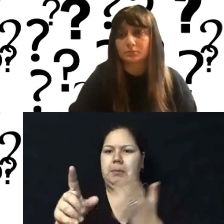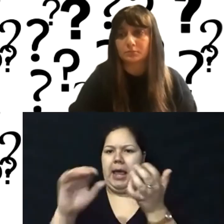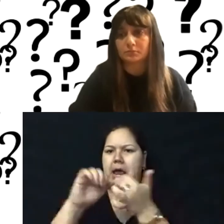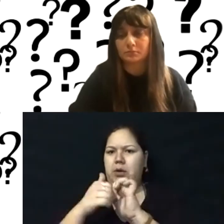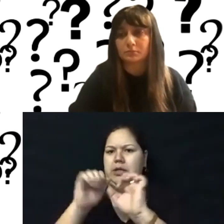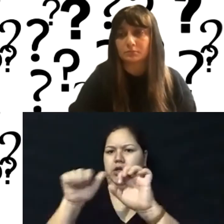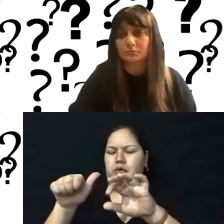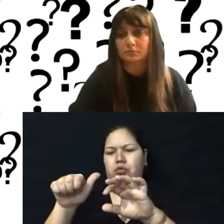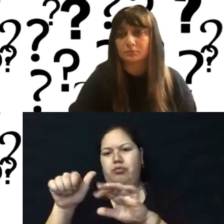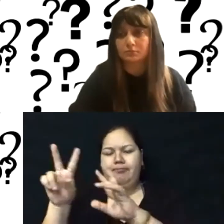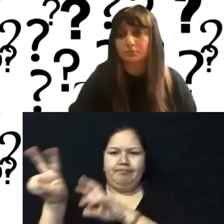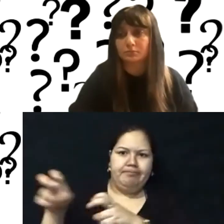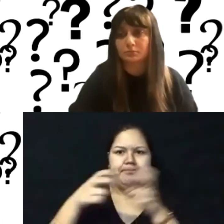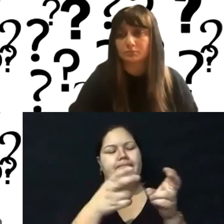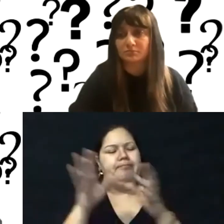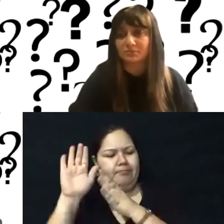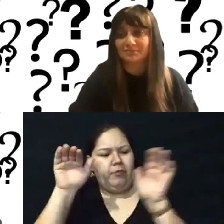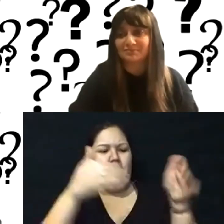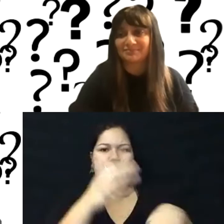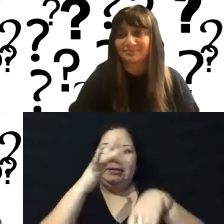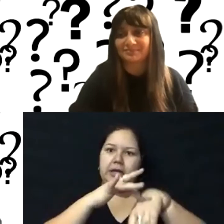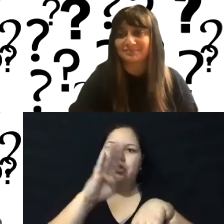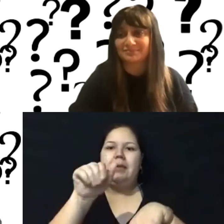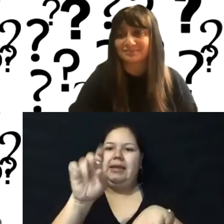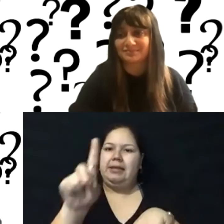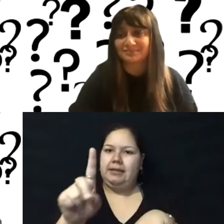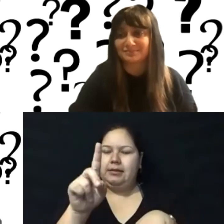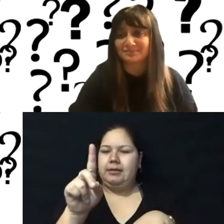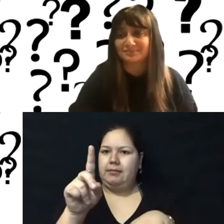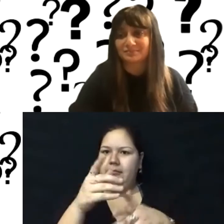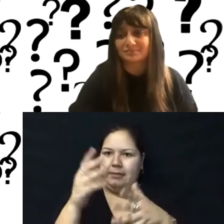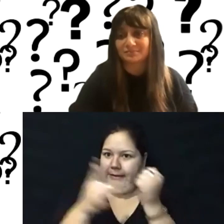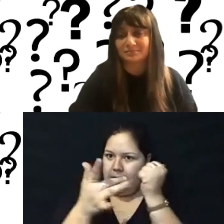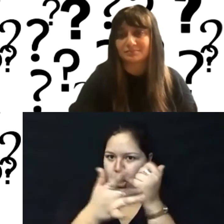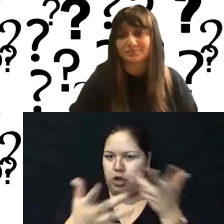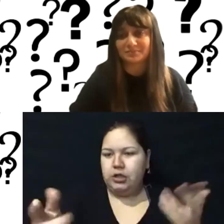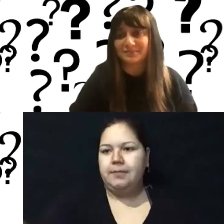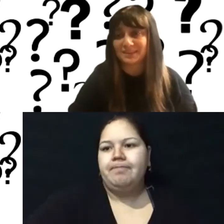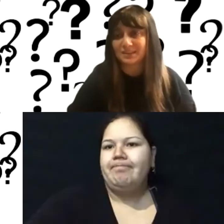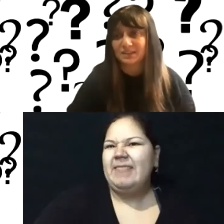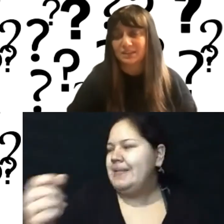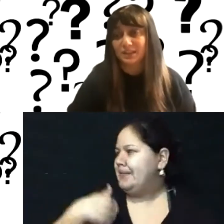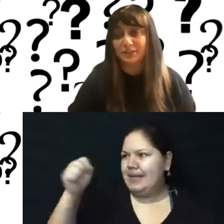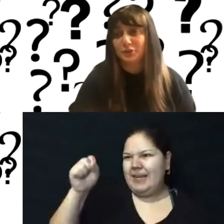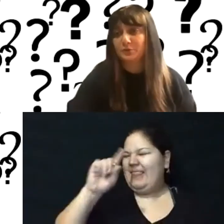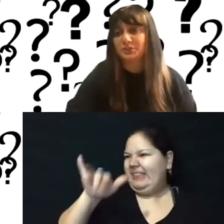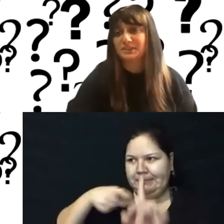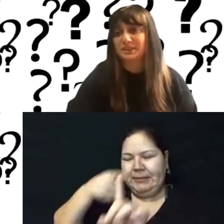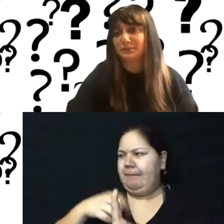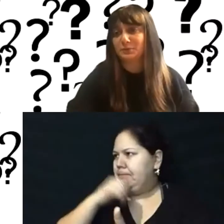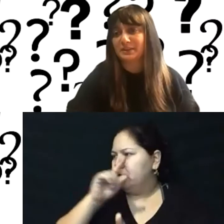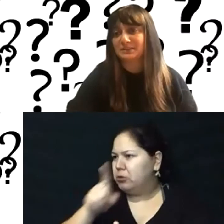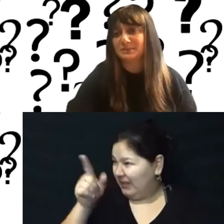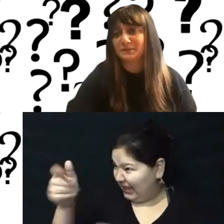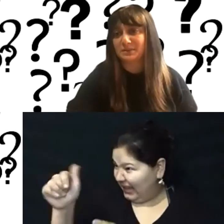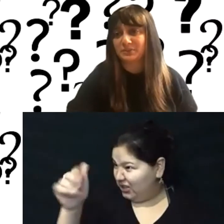interfaces. Yeah. That's pretty specific. I mean, not, not off the top of my head. Um, Andrew, any ideas? Uh, no, it just